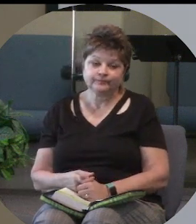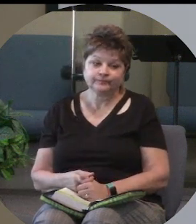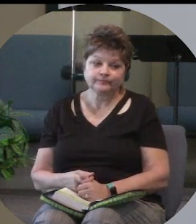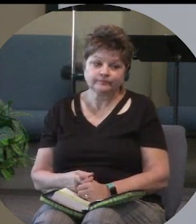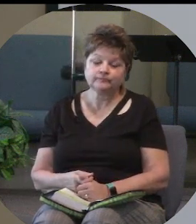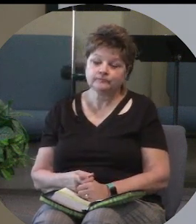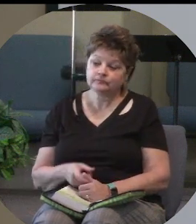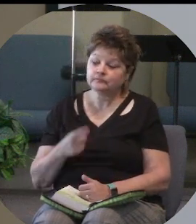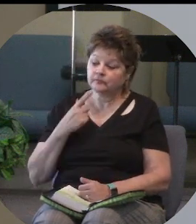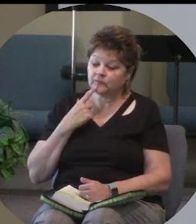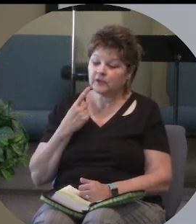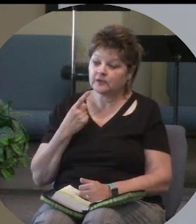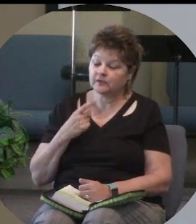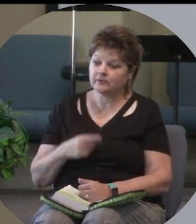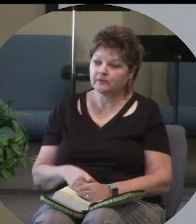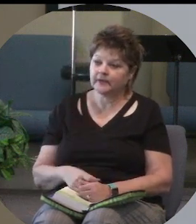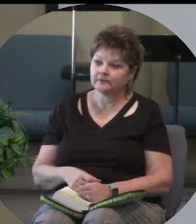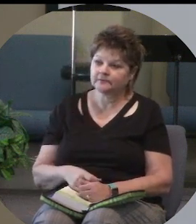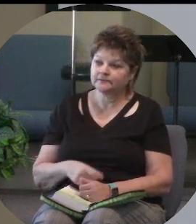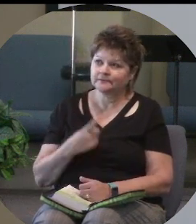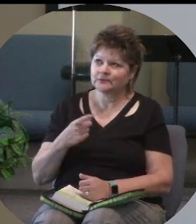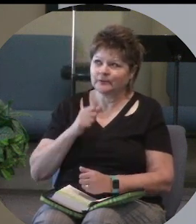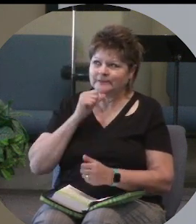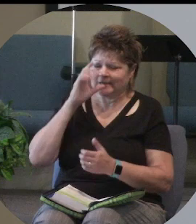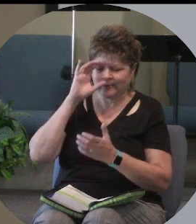I said well an atheist doesn't say that kind of stuff